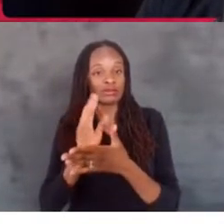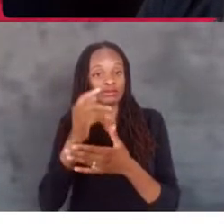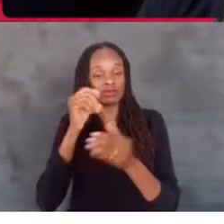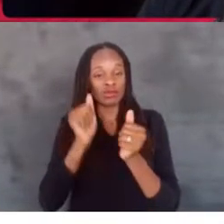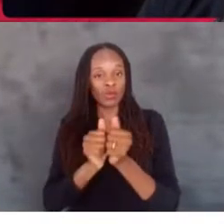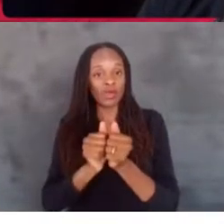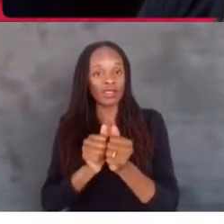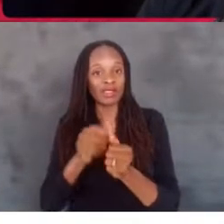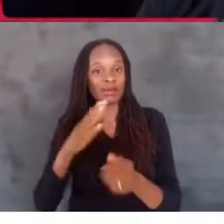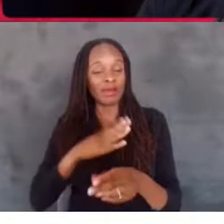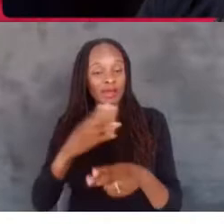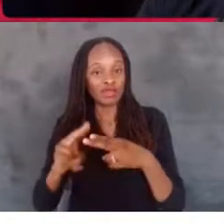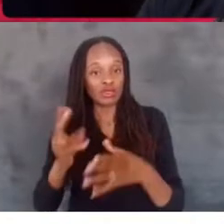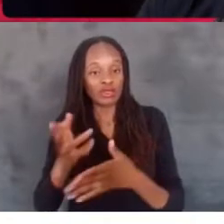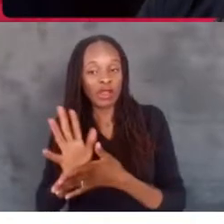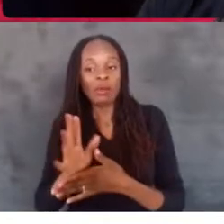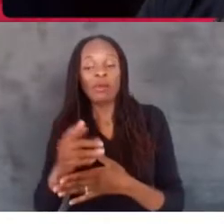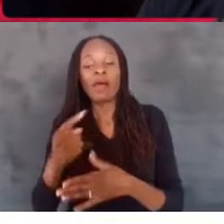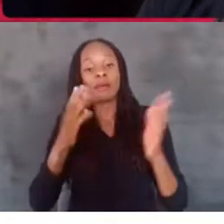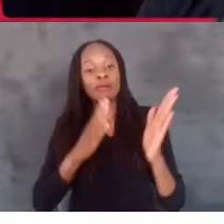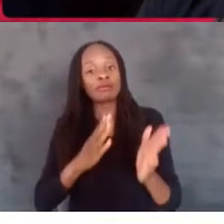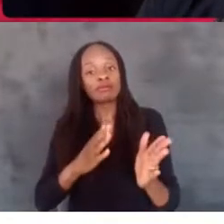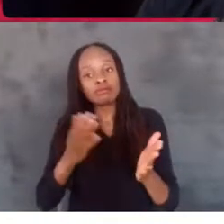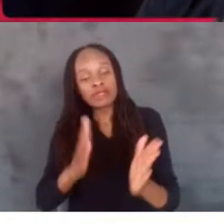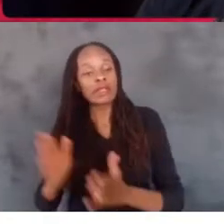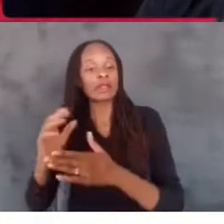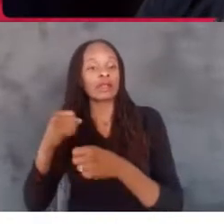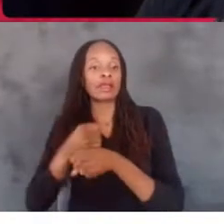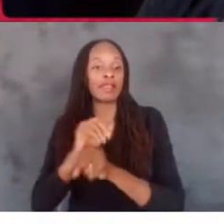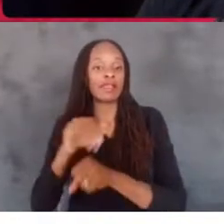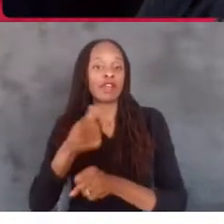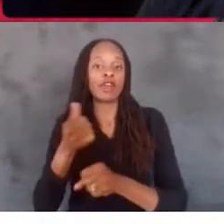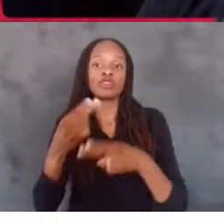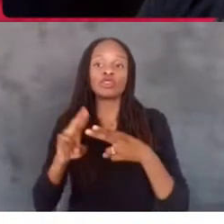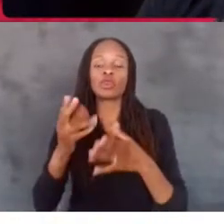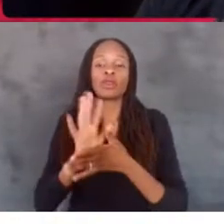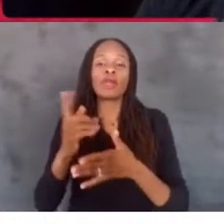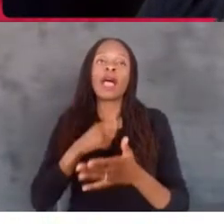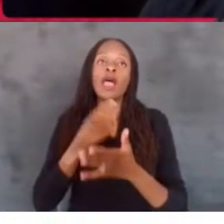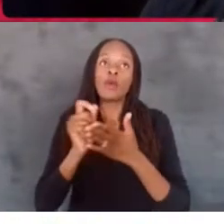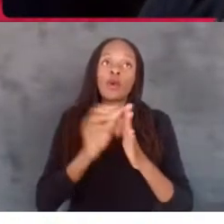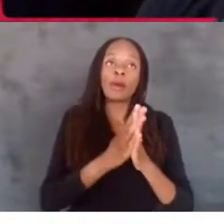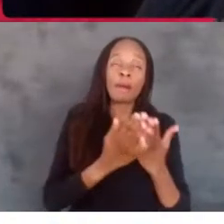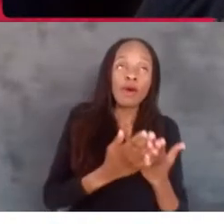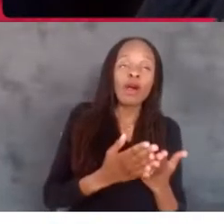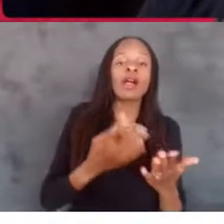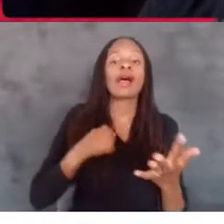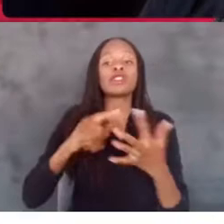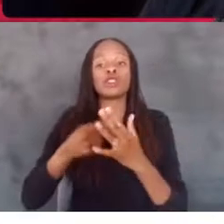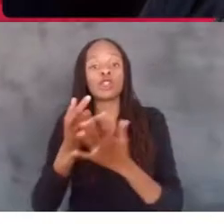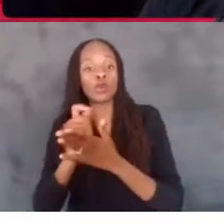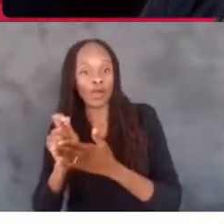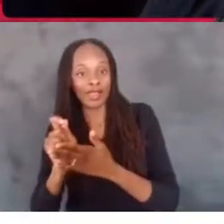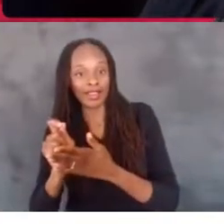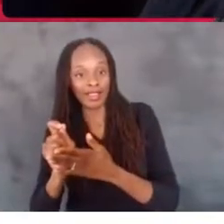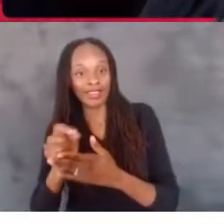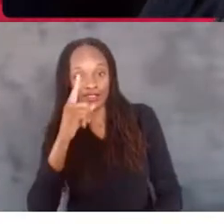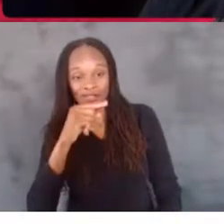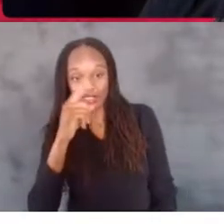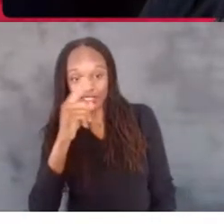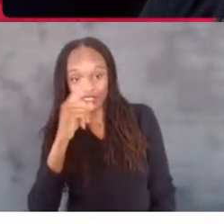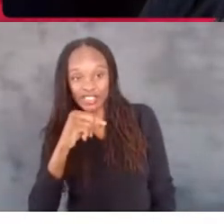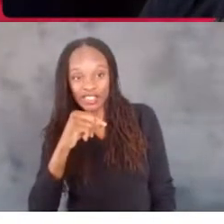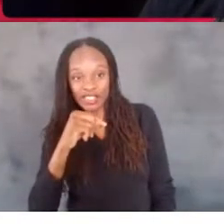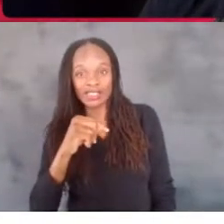other short films. I started writing. I wrote a book. I started writing fiction. It just